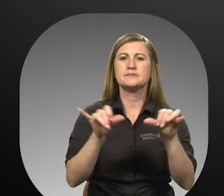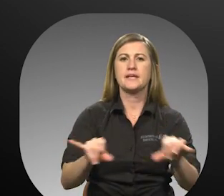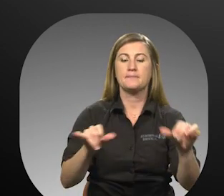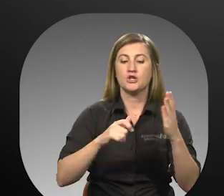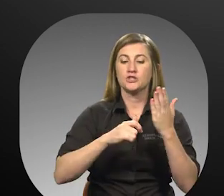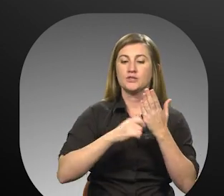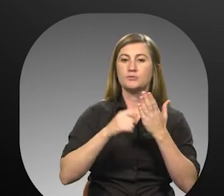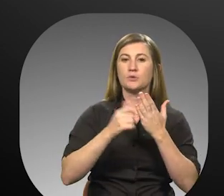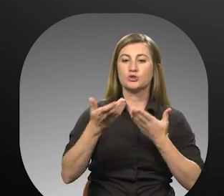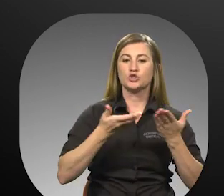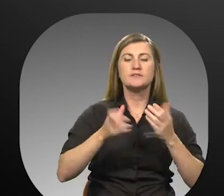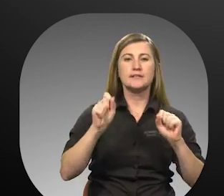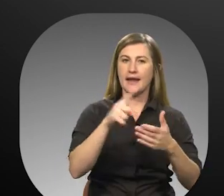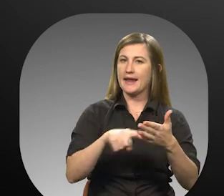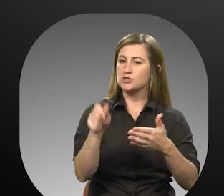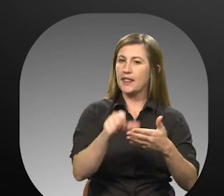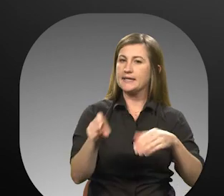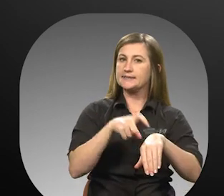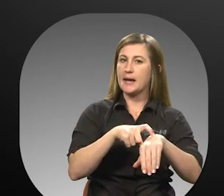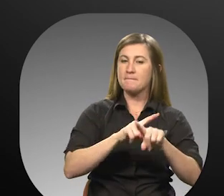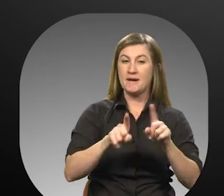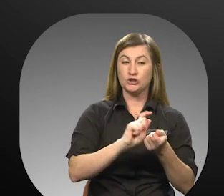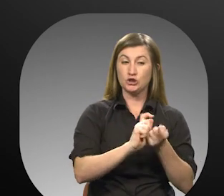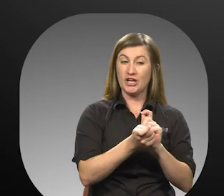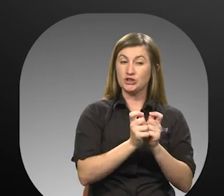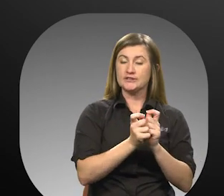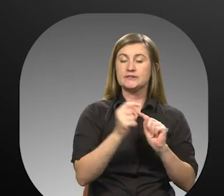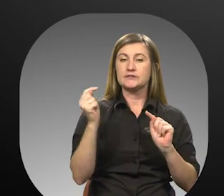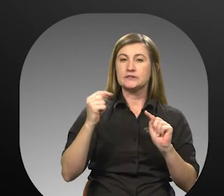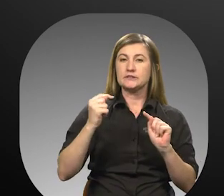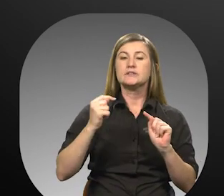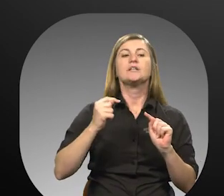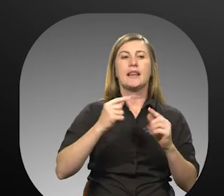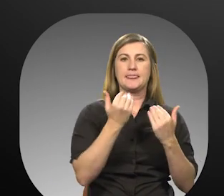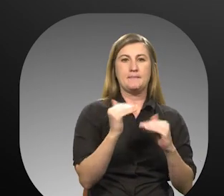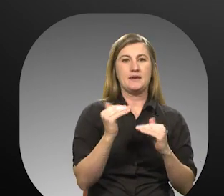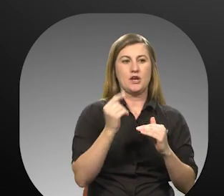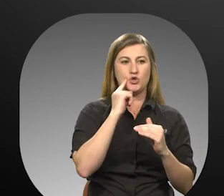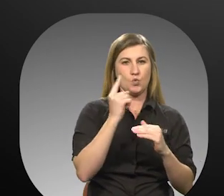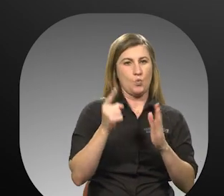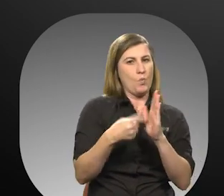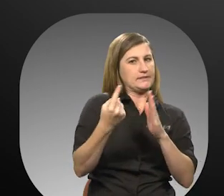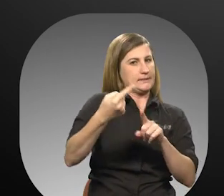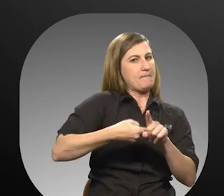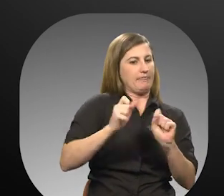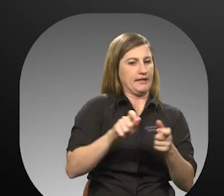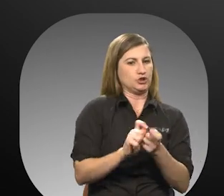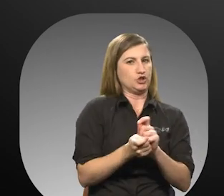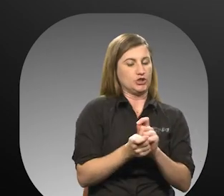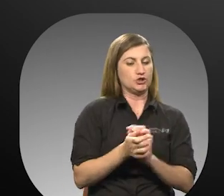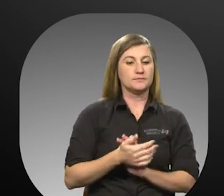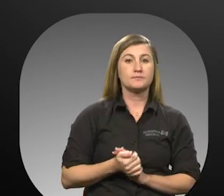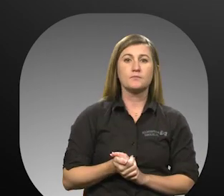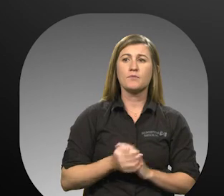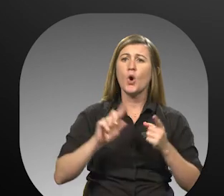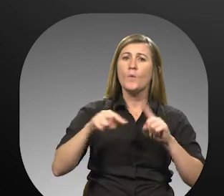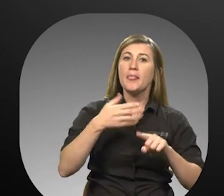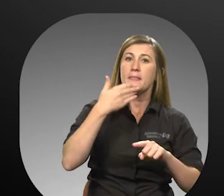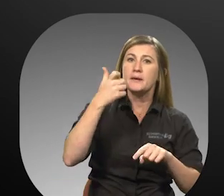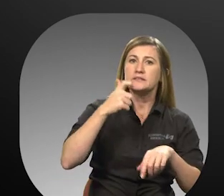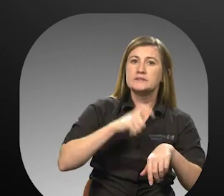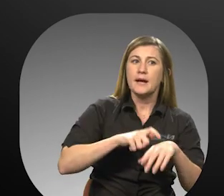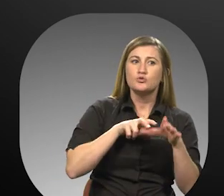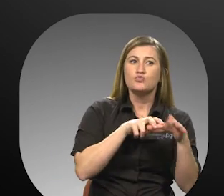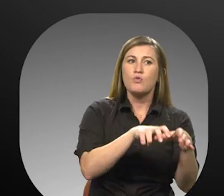service may be canceled at any time, but changes to subscription service are limited to once a month. When are the best times to ride in the